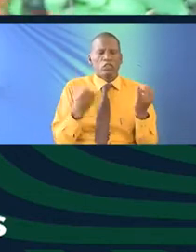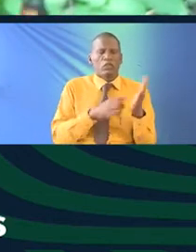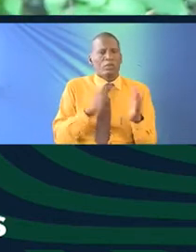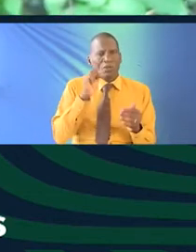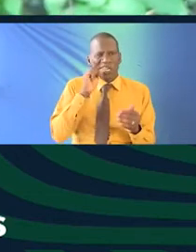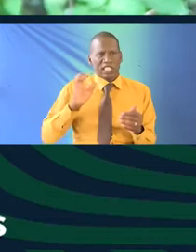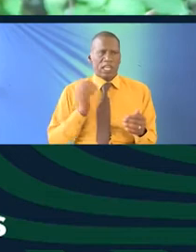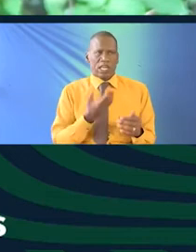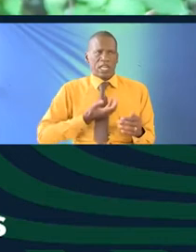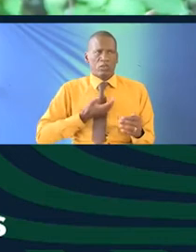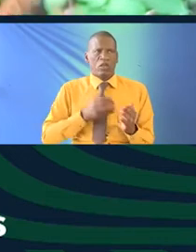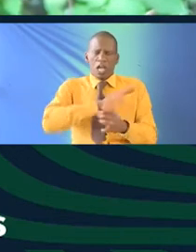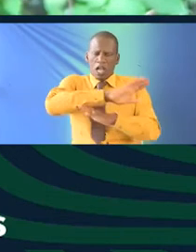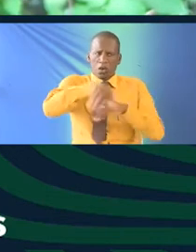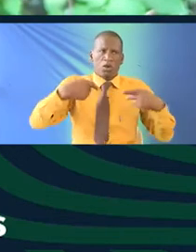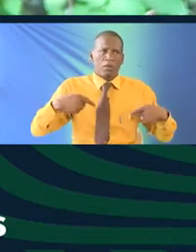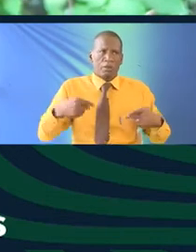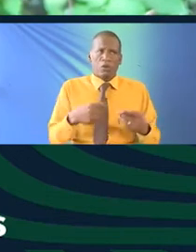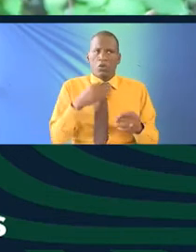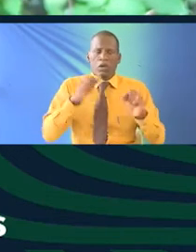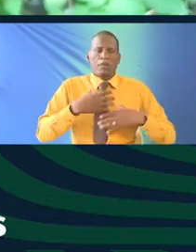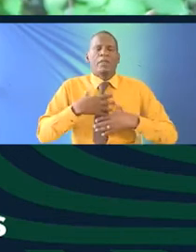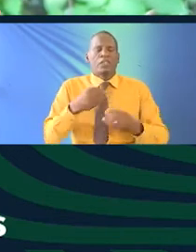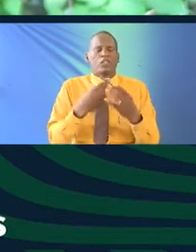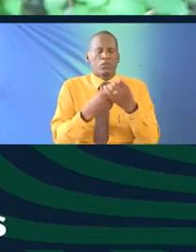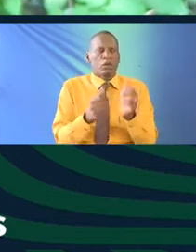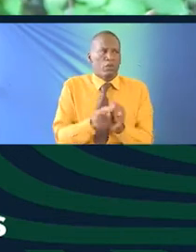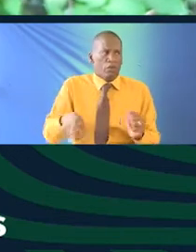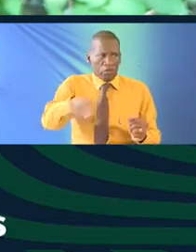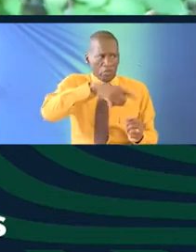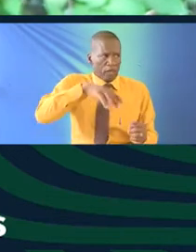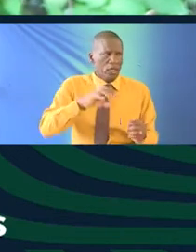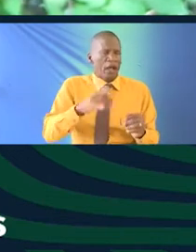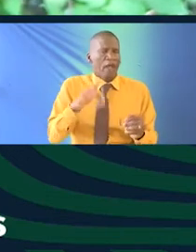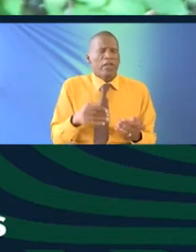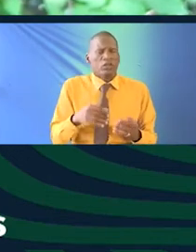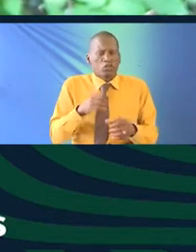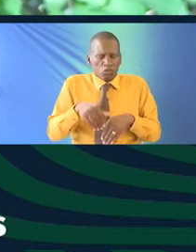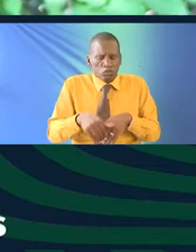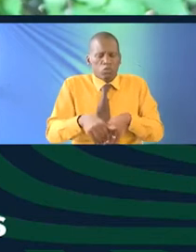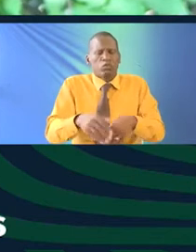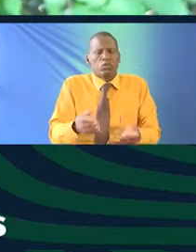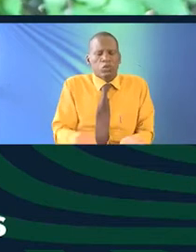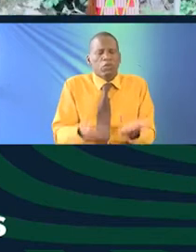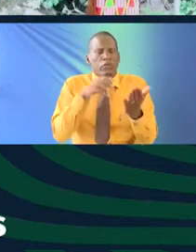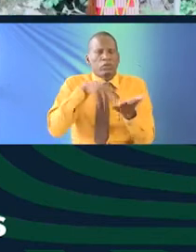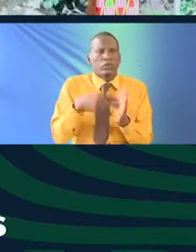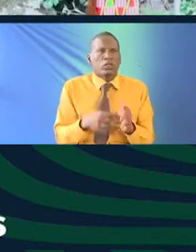like the British Council and everybody else who would be interested in partnering with us to sort of take this project forward